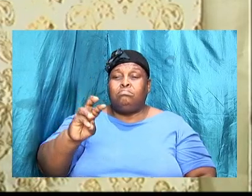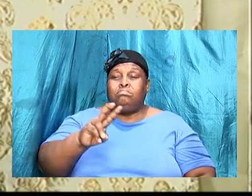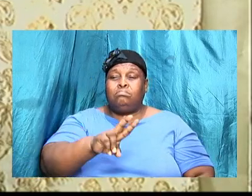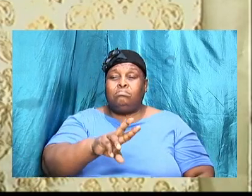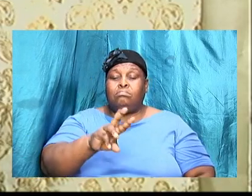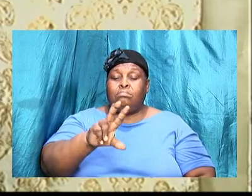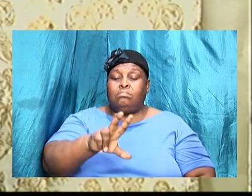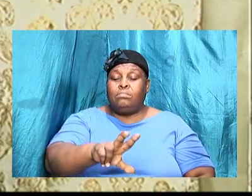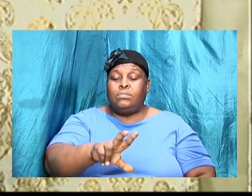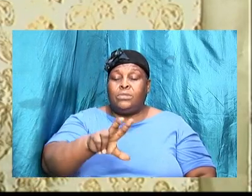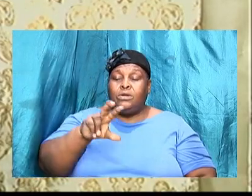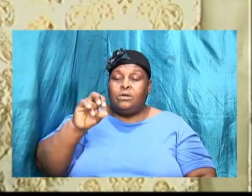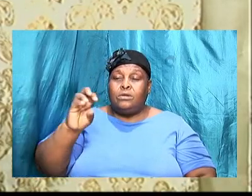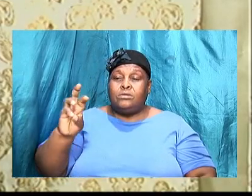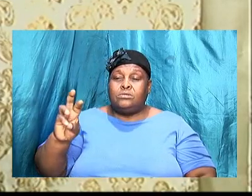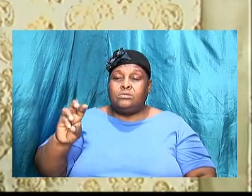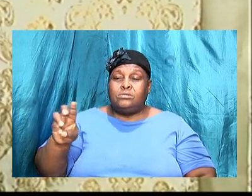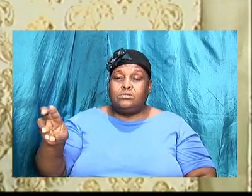to 40